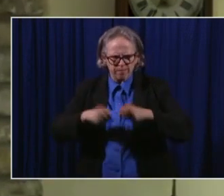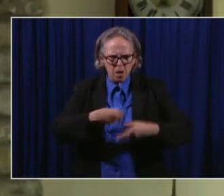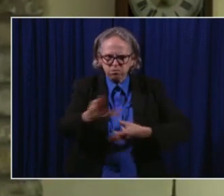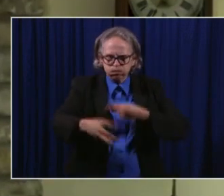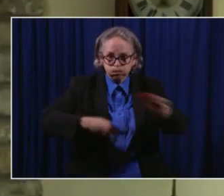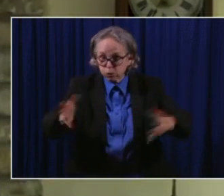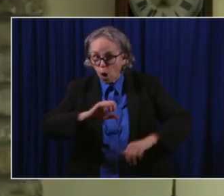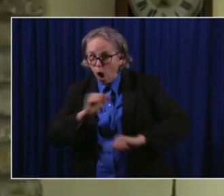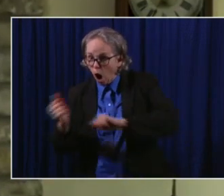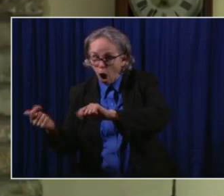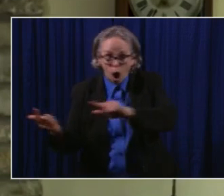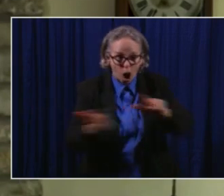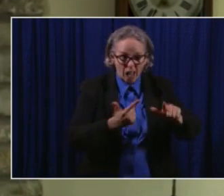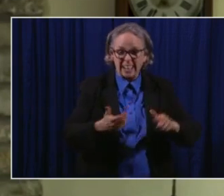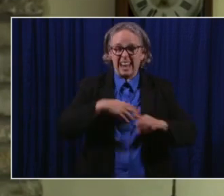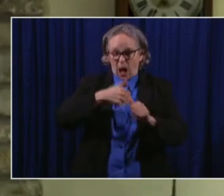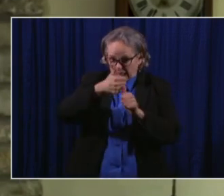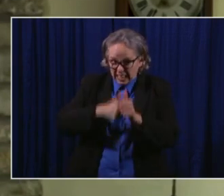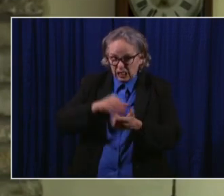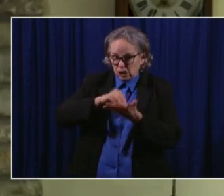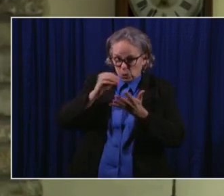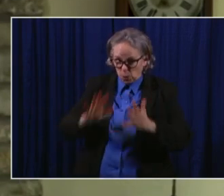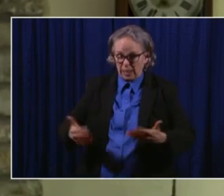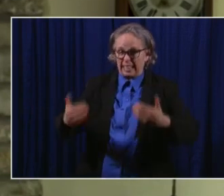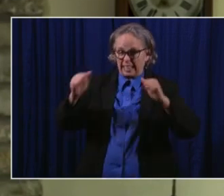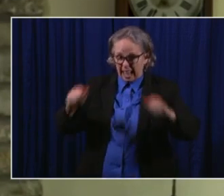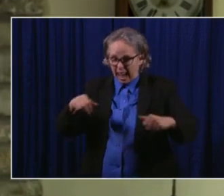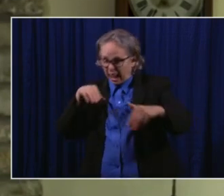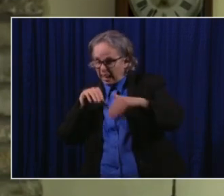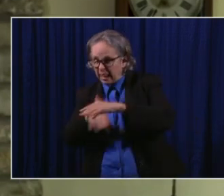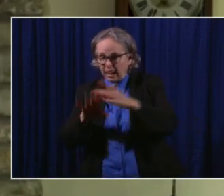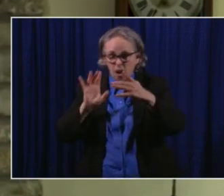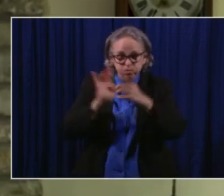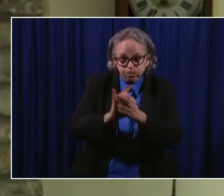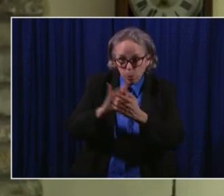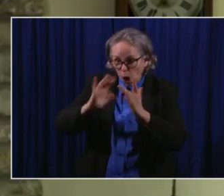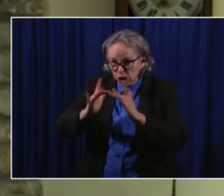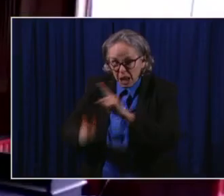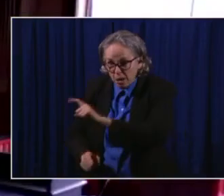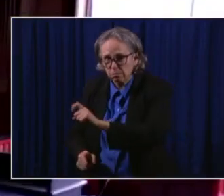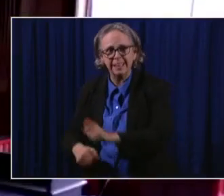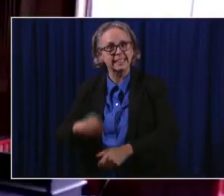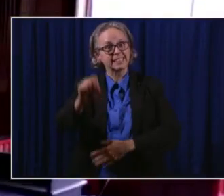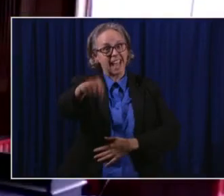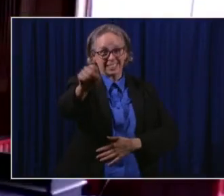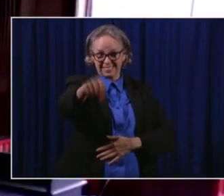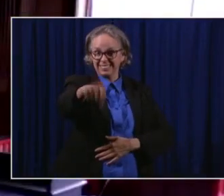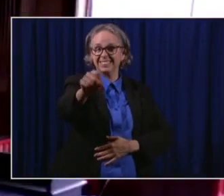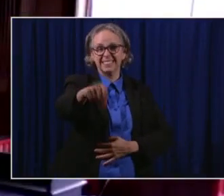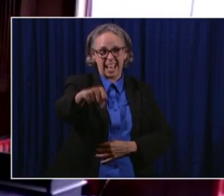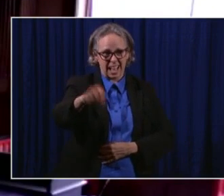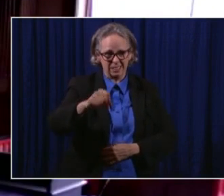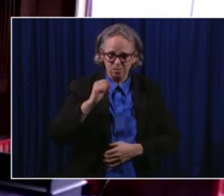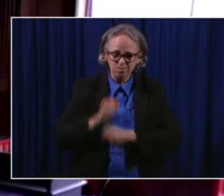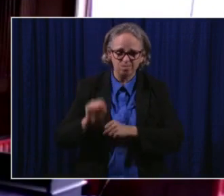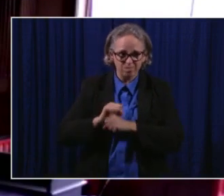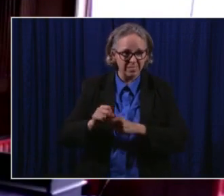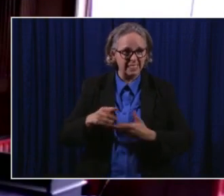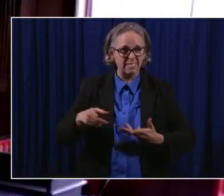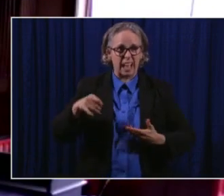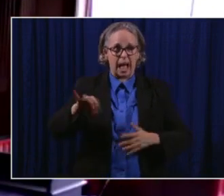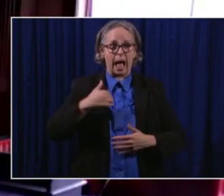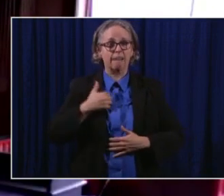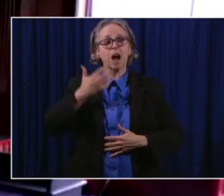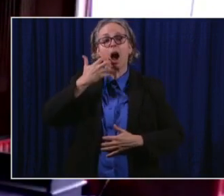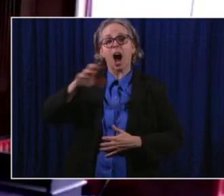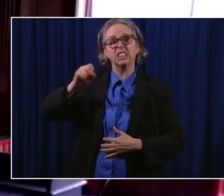now have the ability to connect in? Yes, yep. If they have hotspots, we try to provide one for each scholar